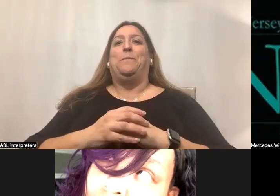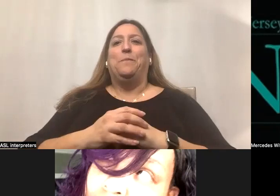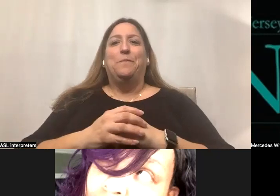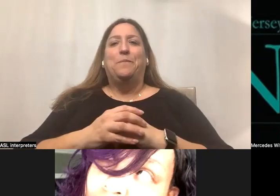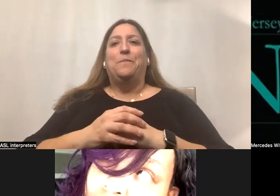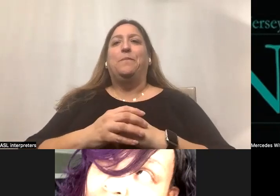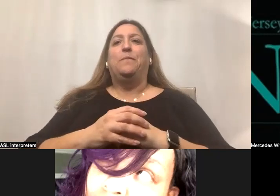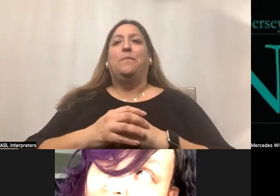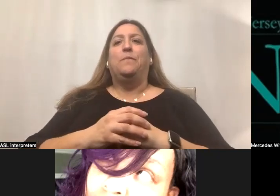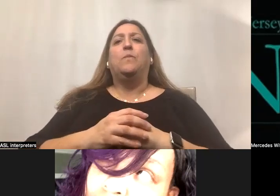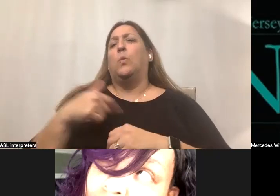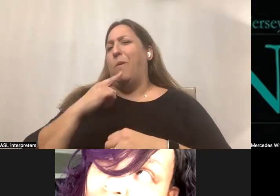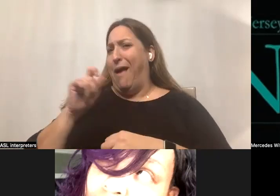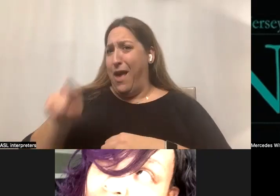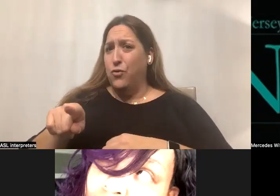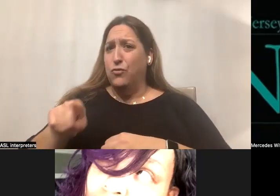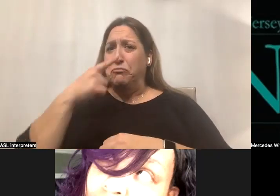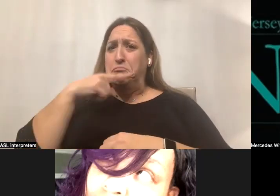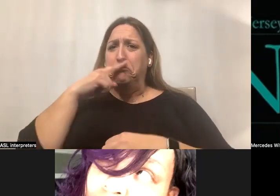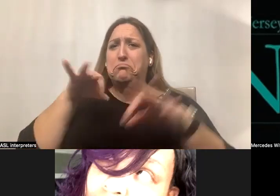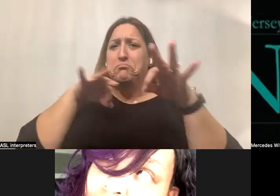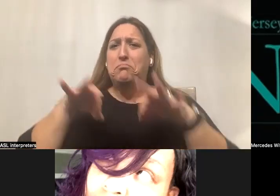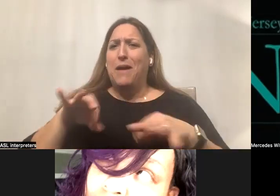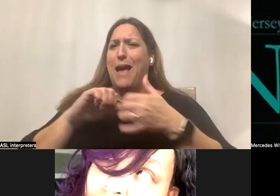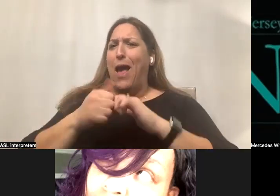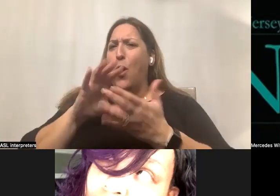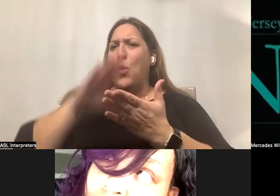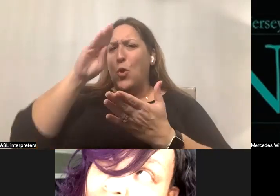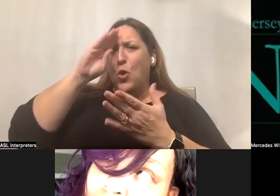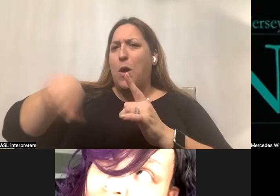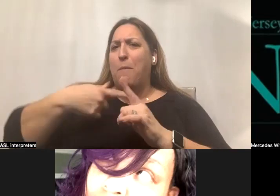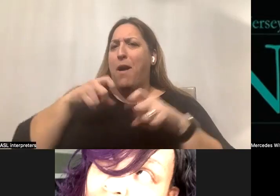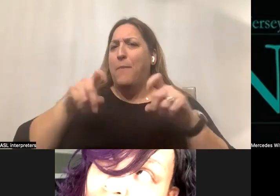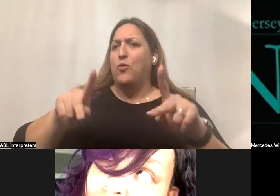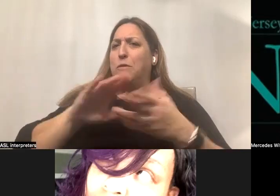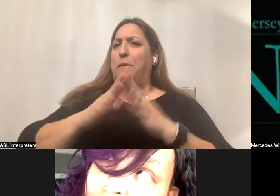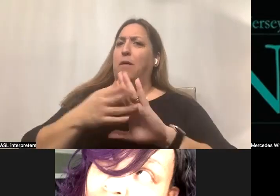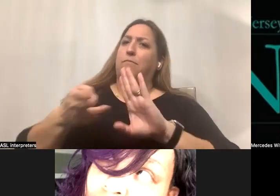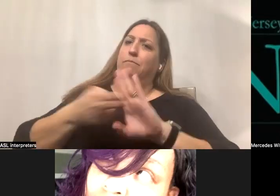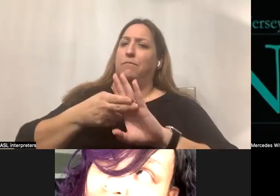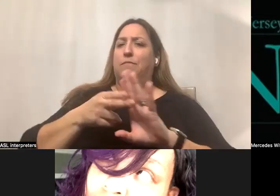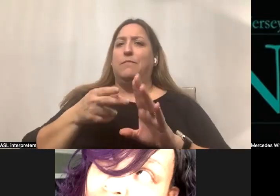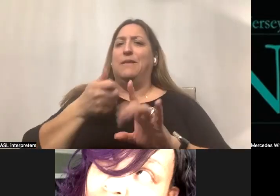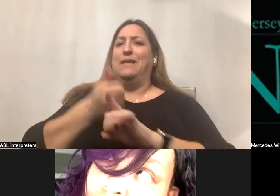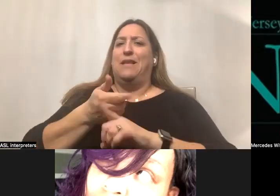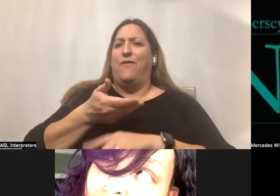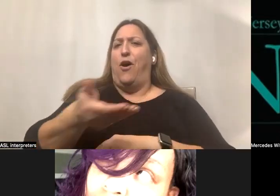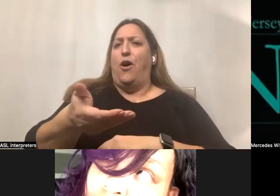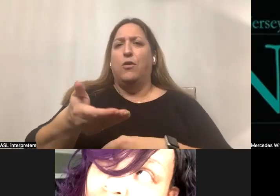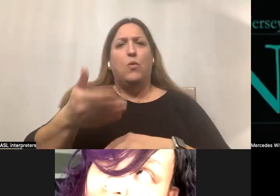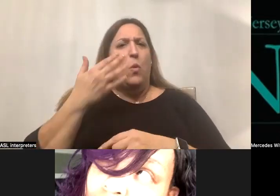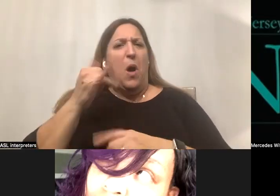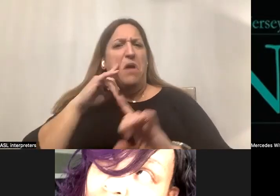we're going to ask you to tell us kind of how you learned about an opportunity to be a self-hire and why did you pursue this